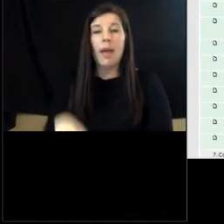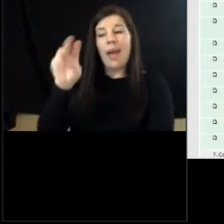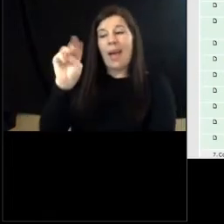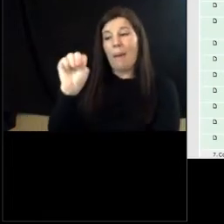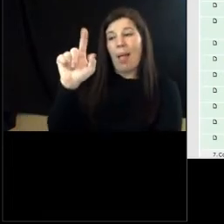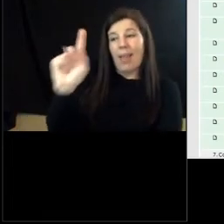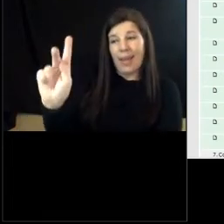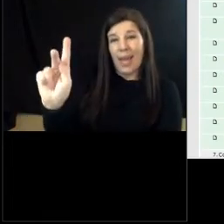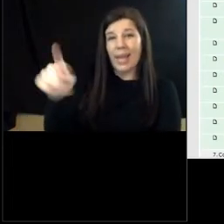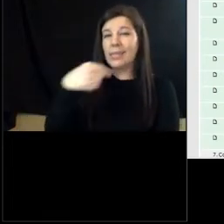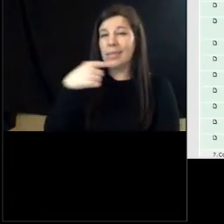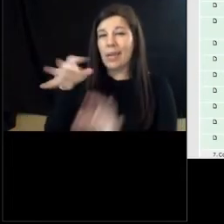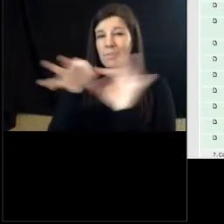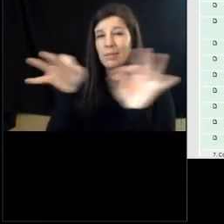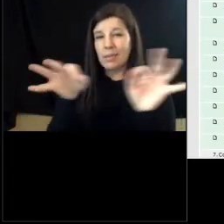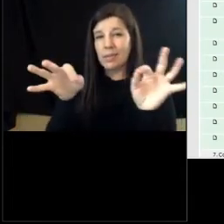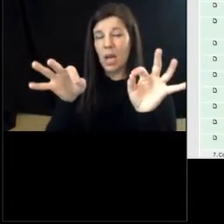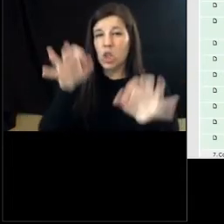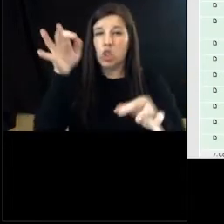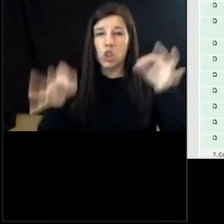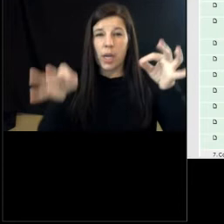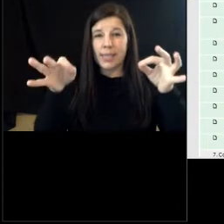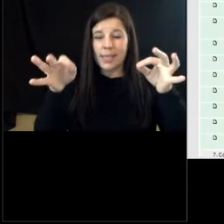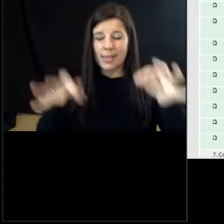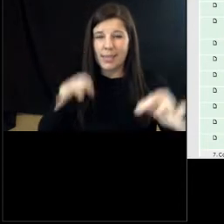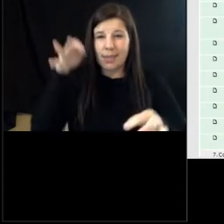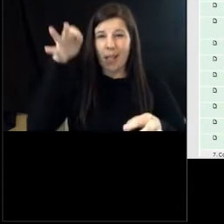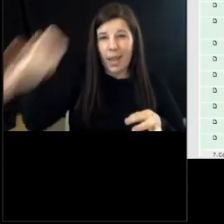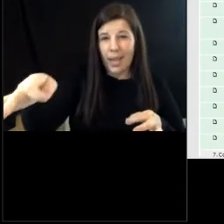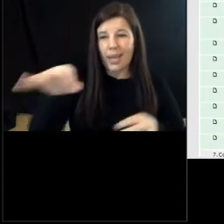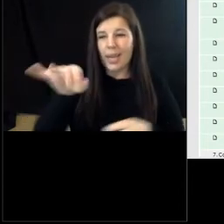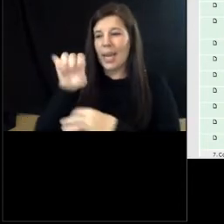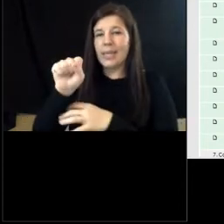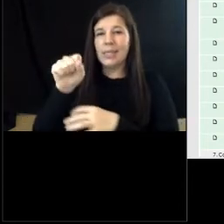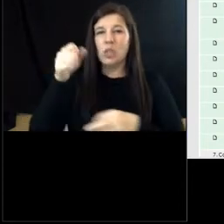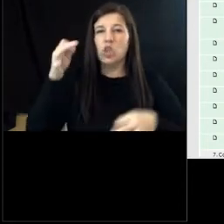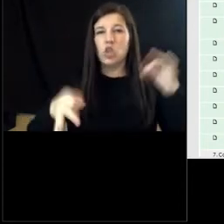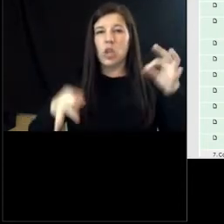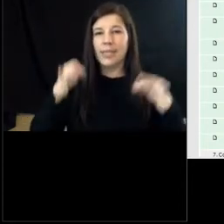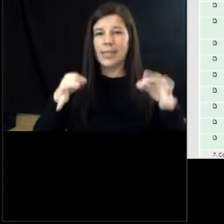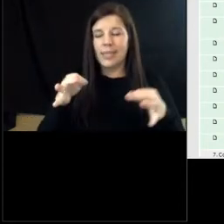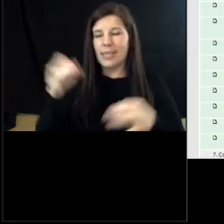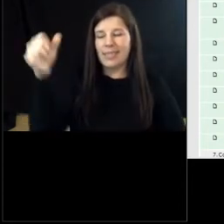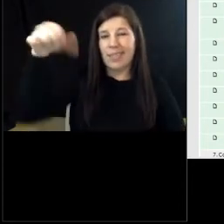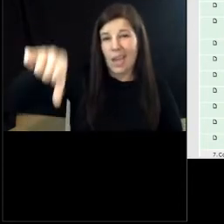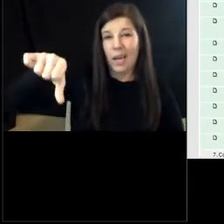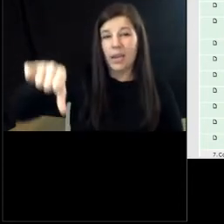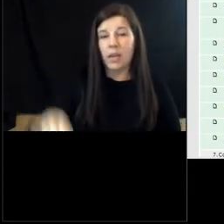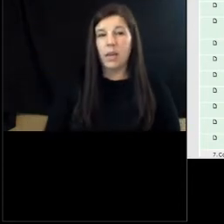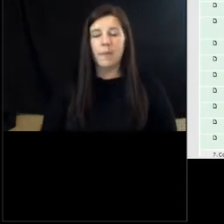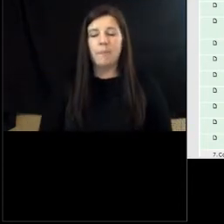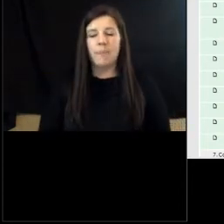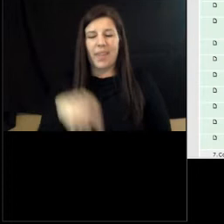delayed is justice denied and there's been a delay in this city when it comes to justice.